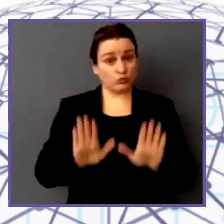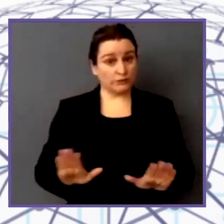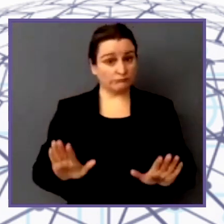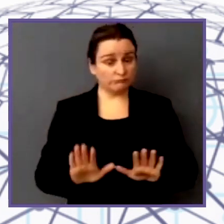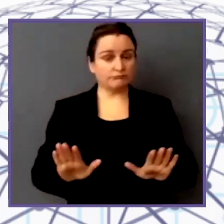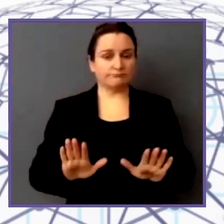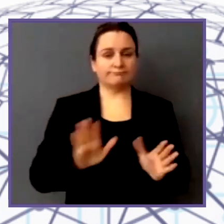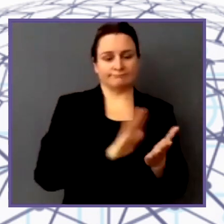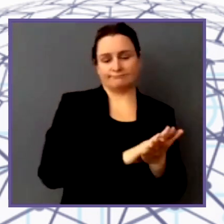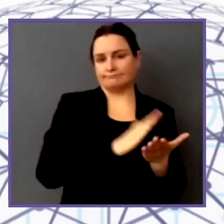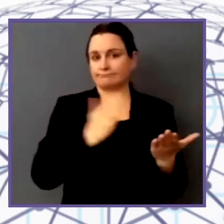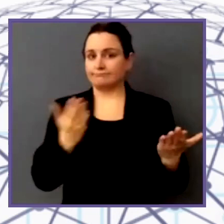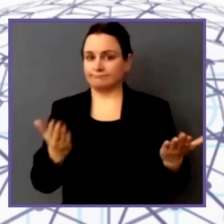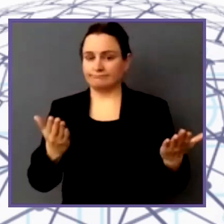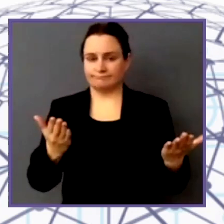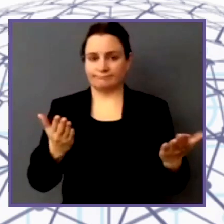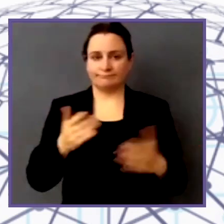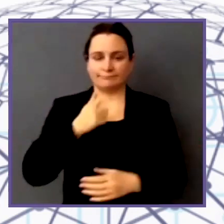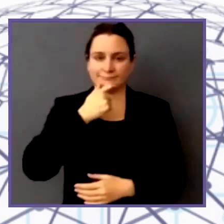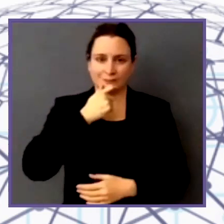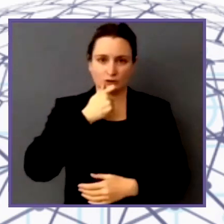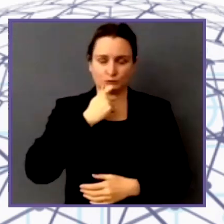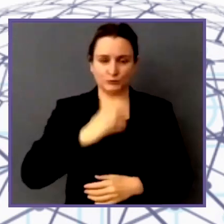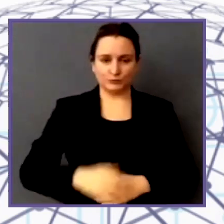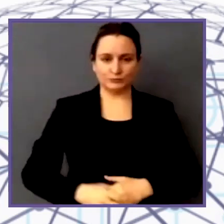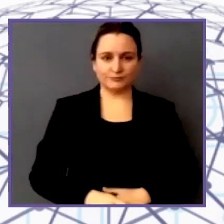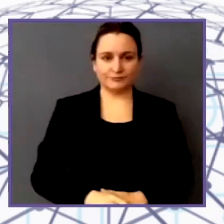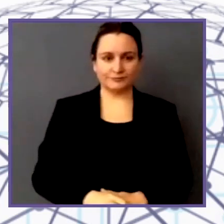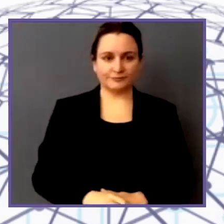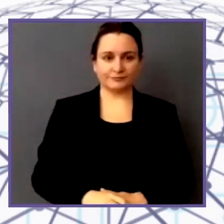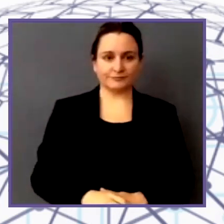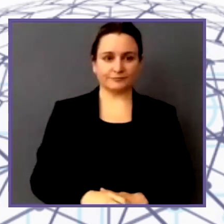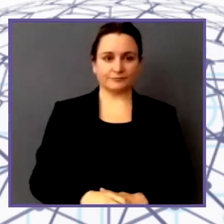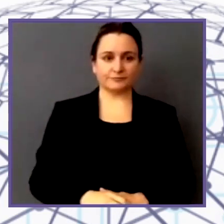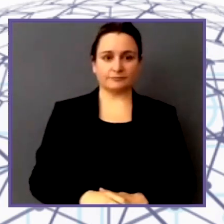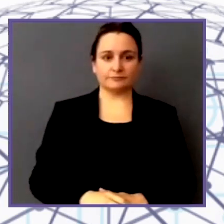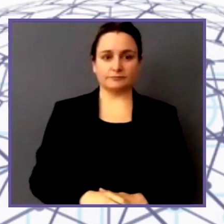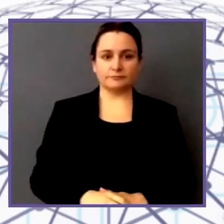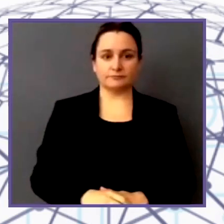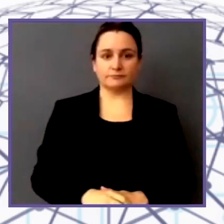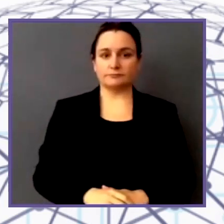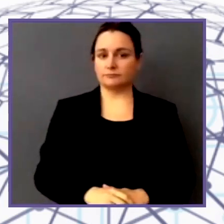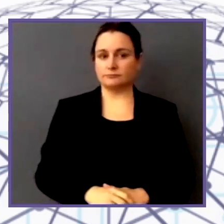Ulaanbaatar is undoubtedly the coldest, one of the coldest heaters in the world.